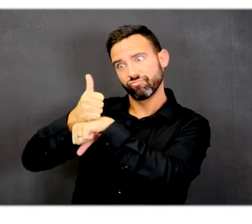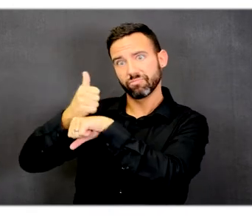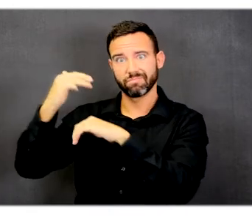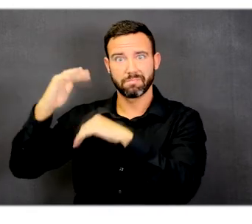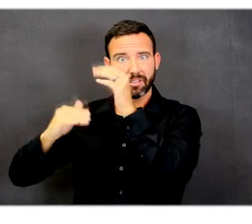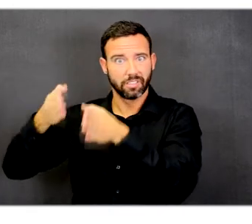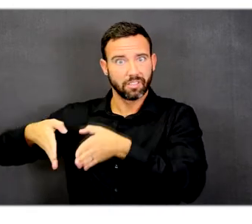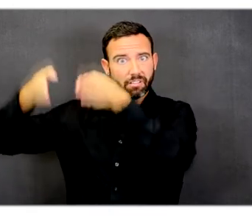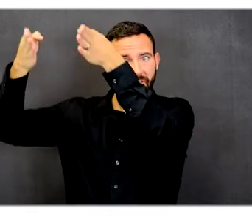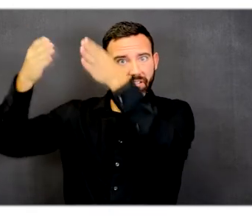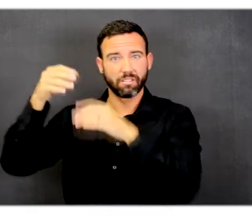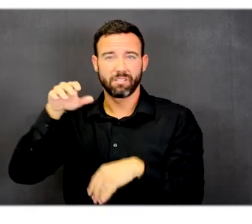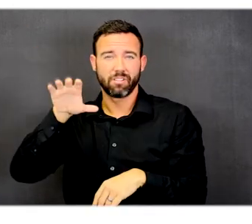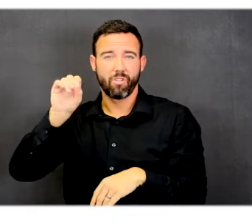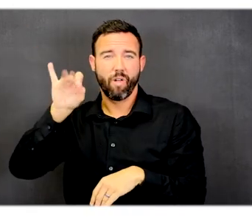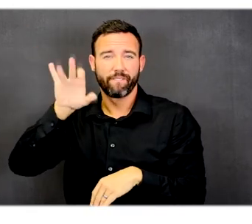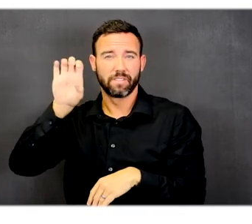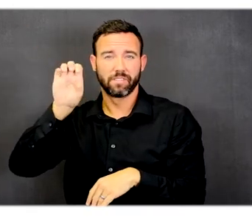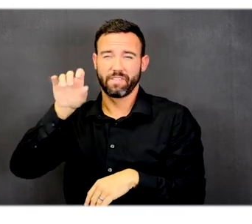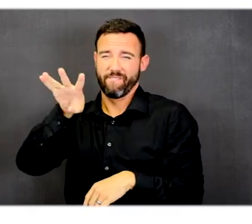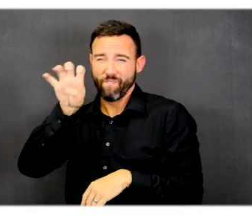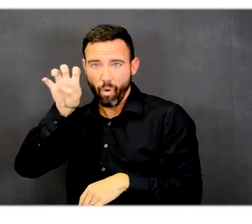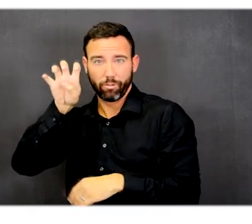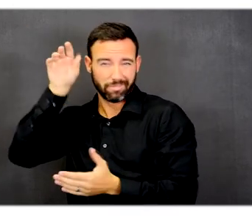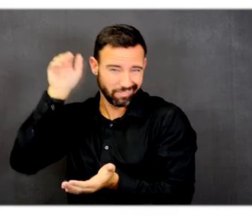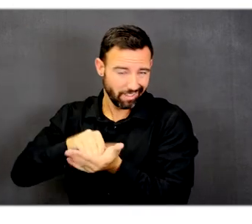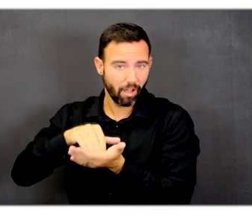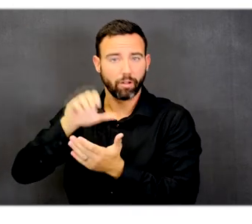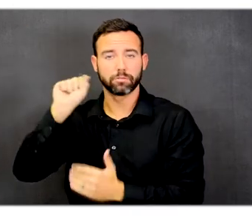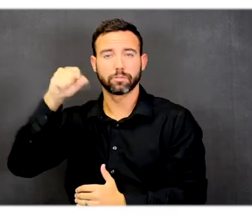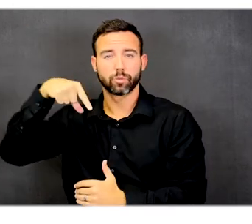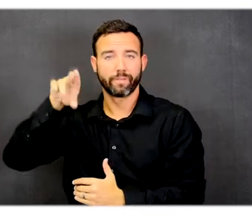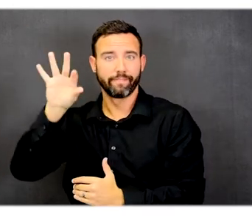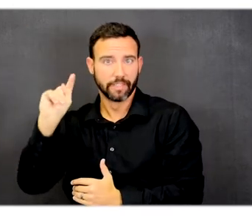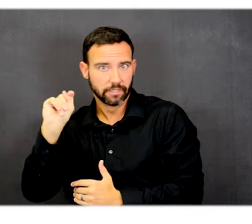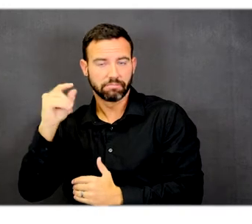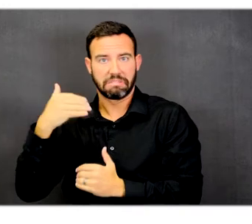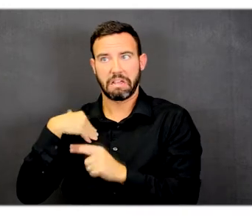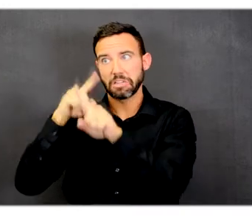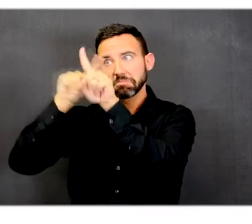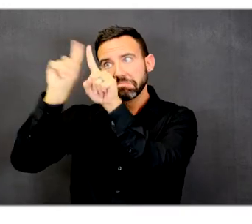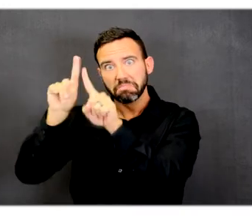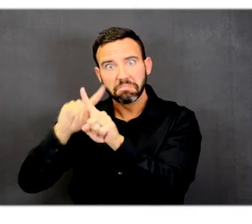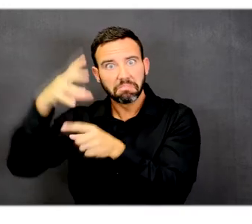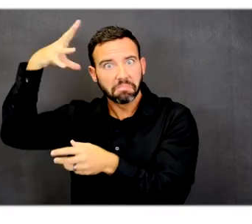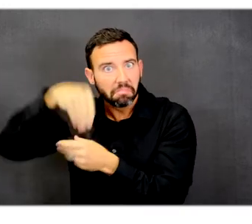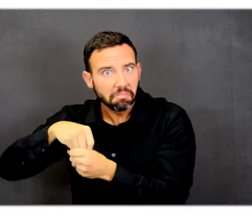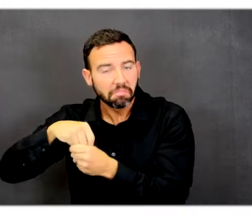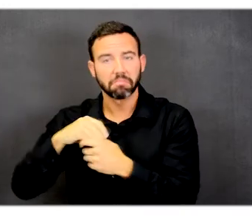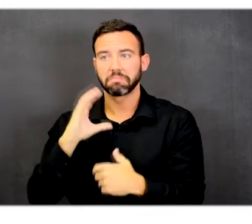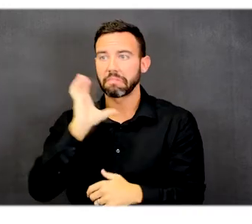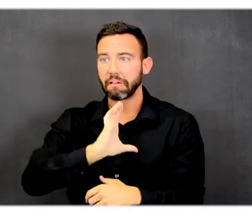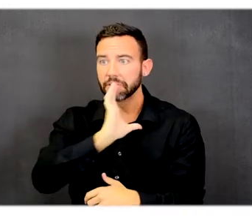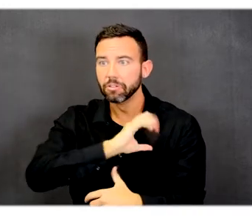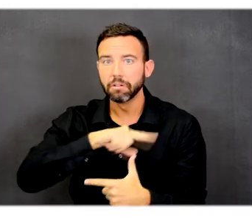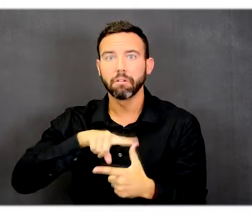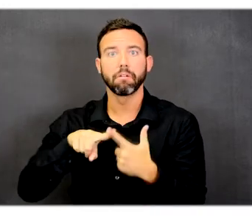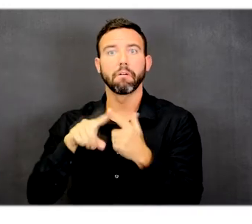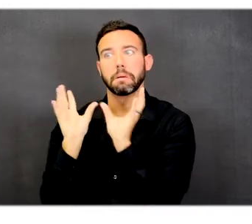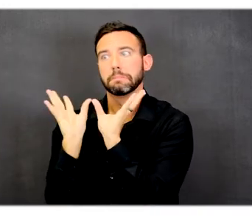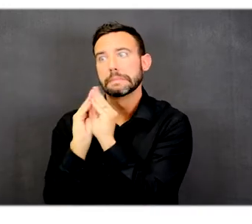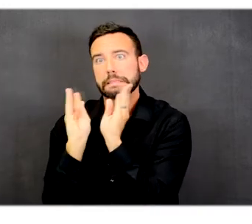,000 square feet of office area. It has amenities from cafeterias to meeting areas,